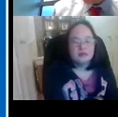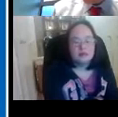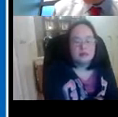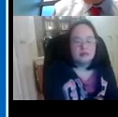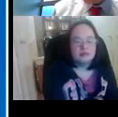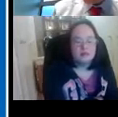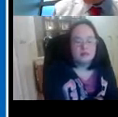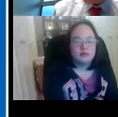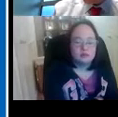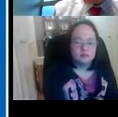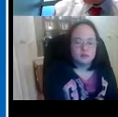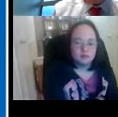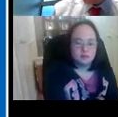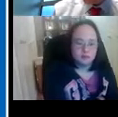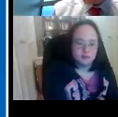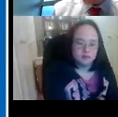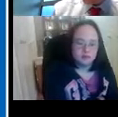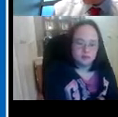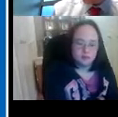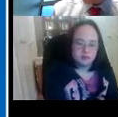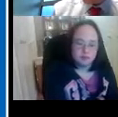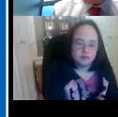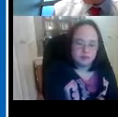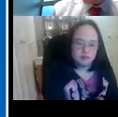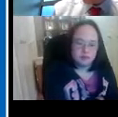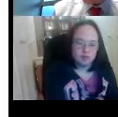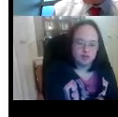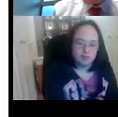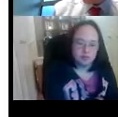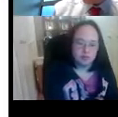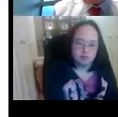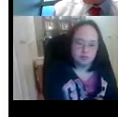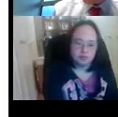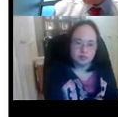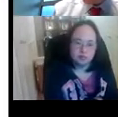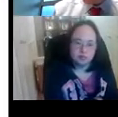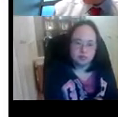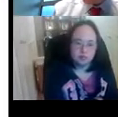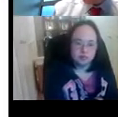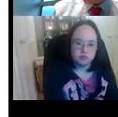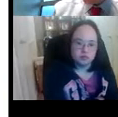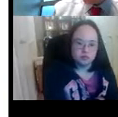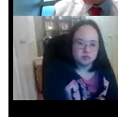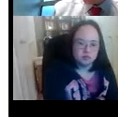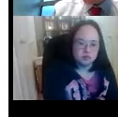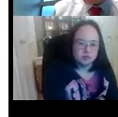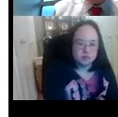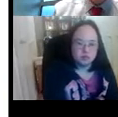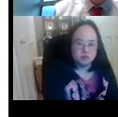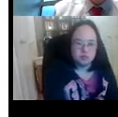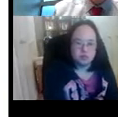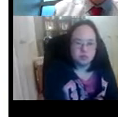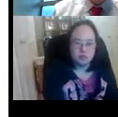which which you you should continue to look at because it's just simply so uplifting but what we do know is that